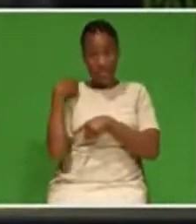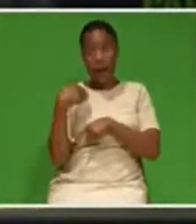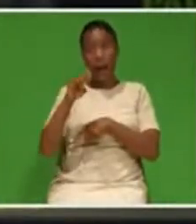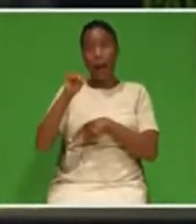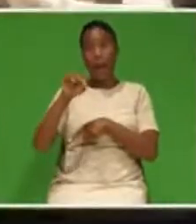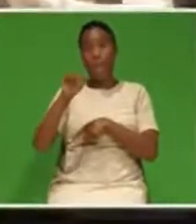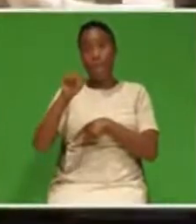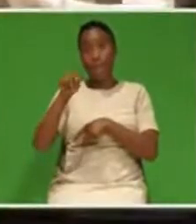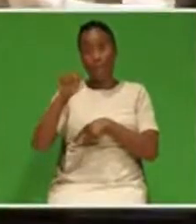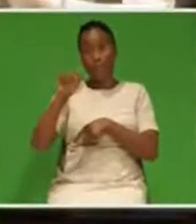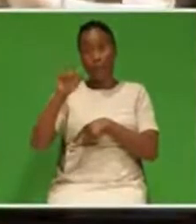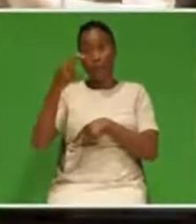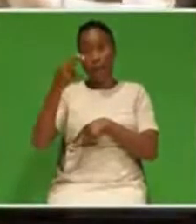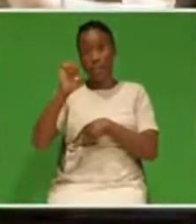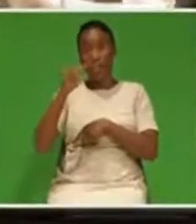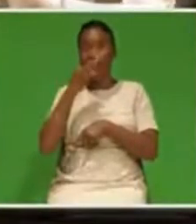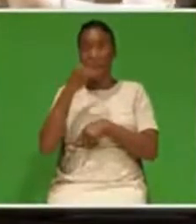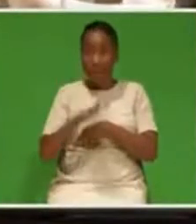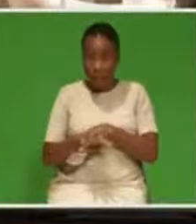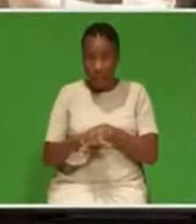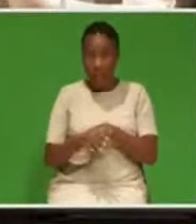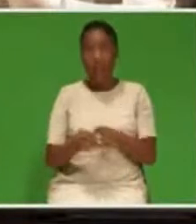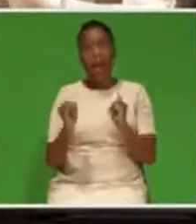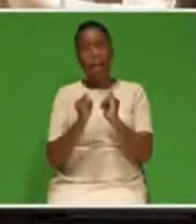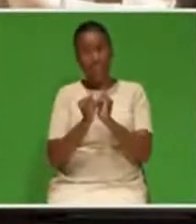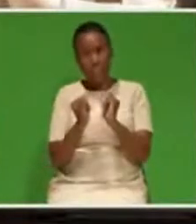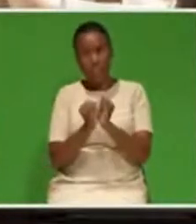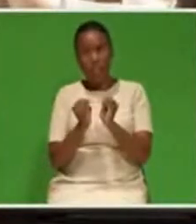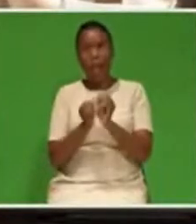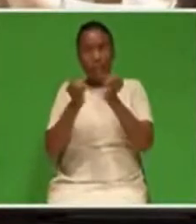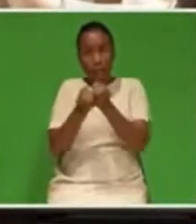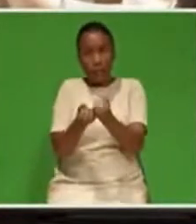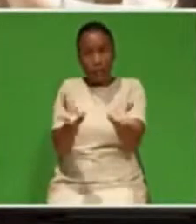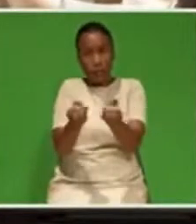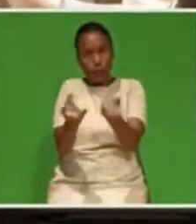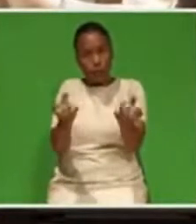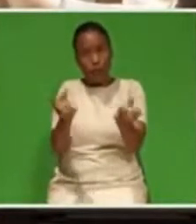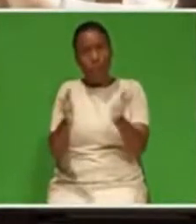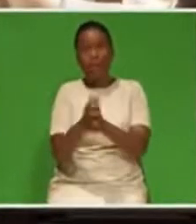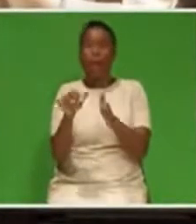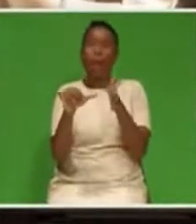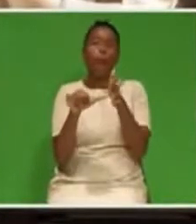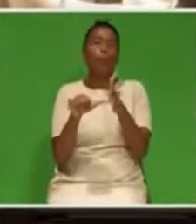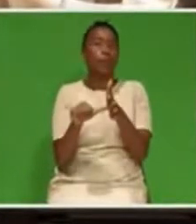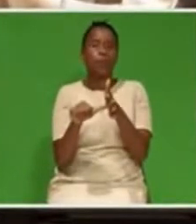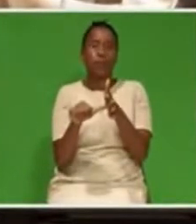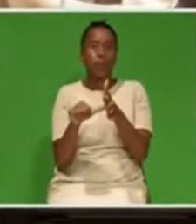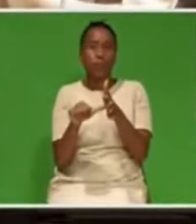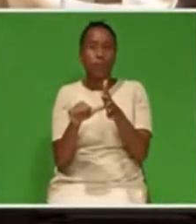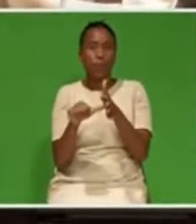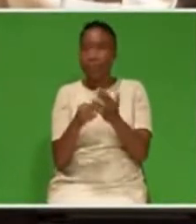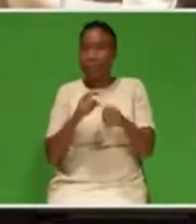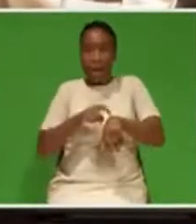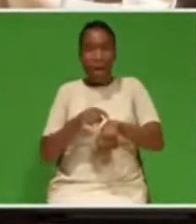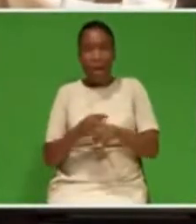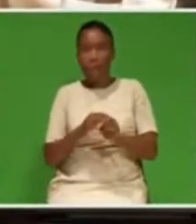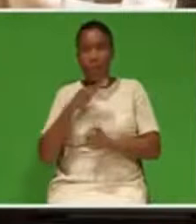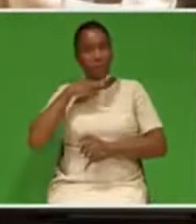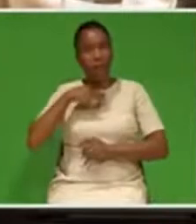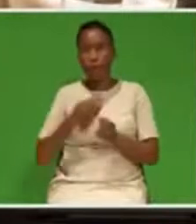execution and delivery is paramount. We don't have the luxury of time.